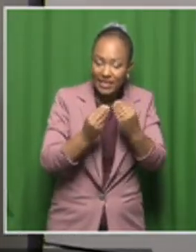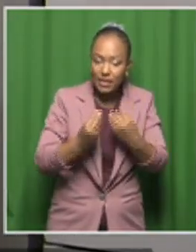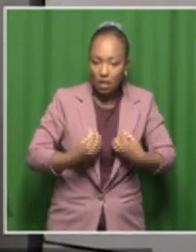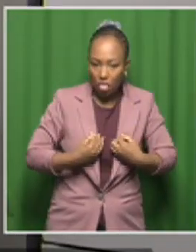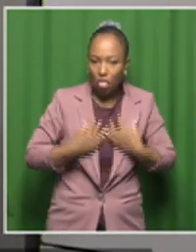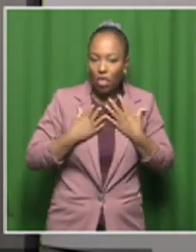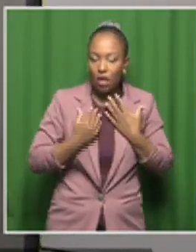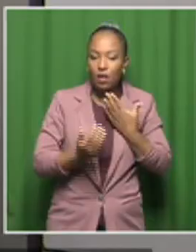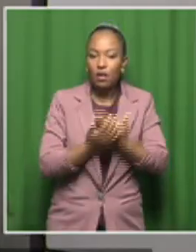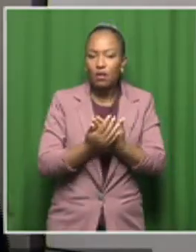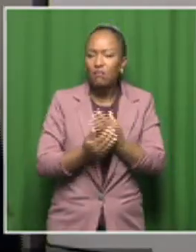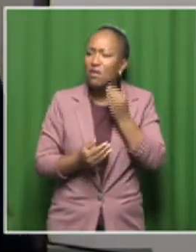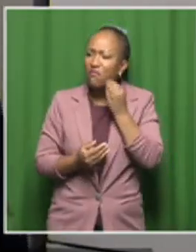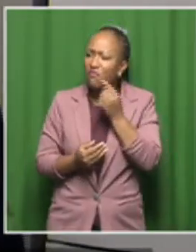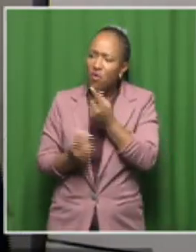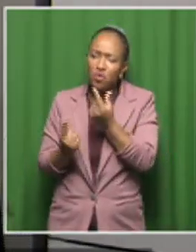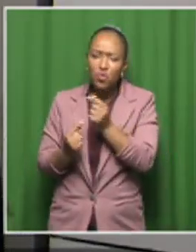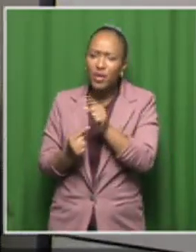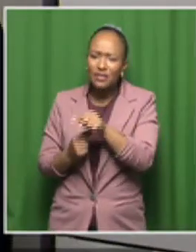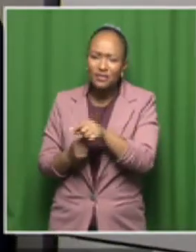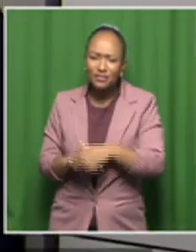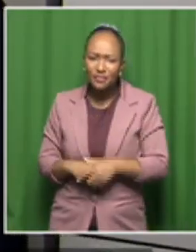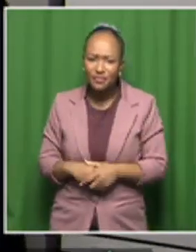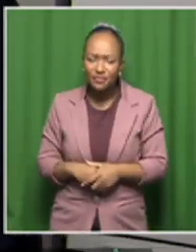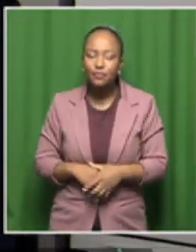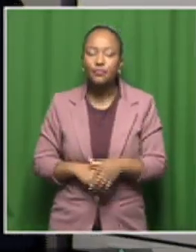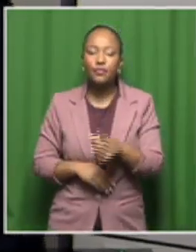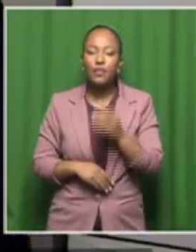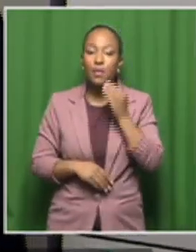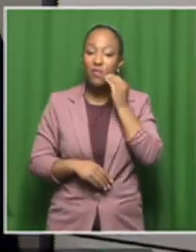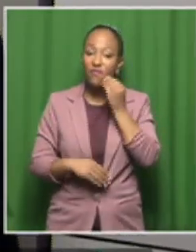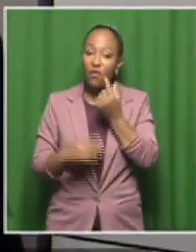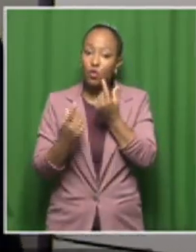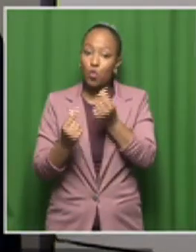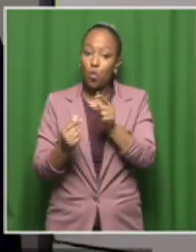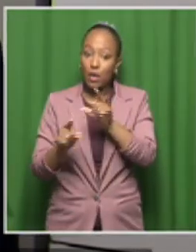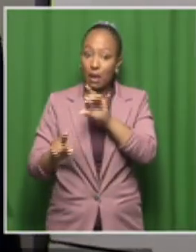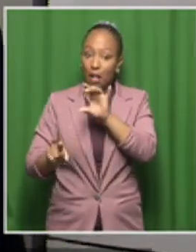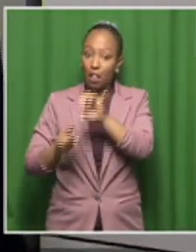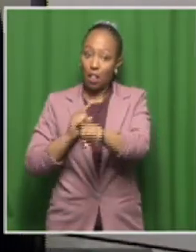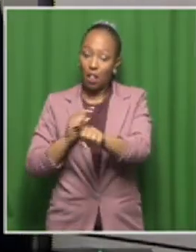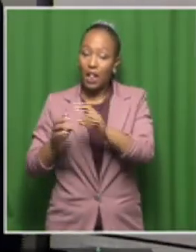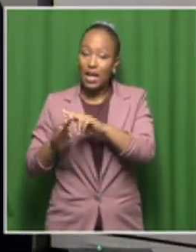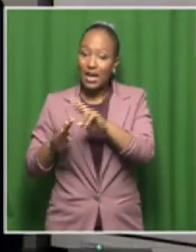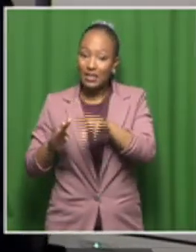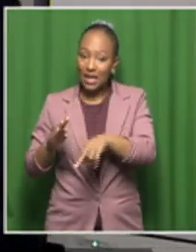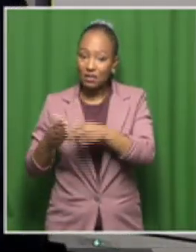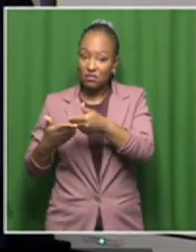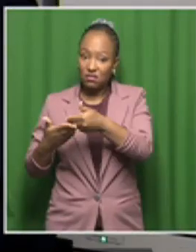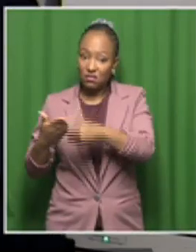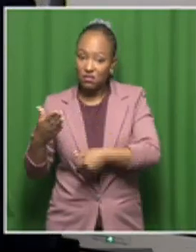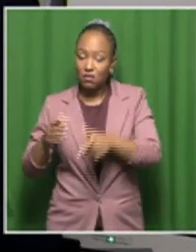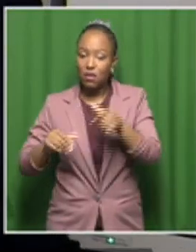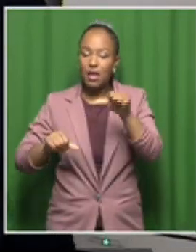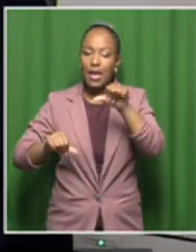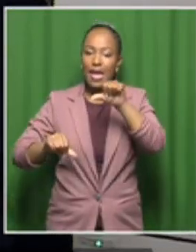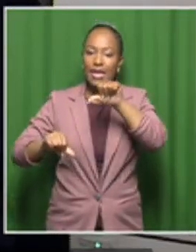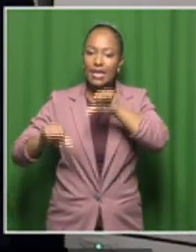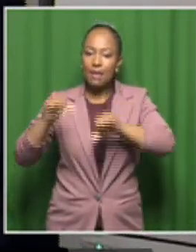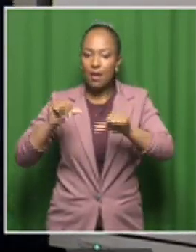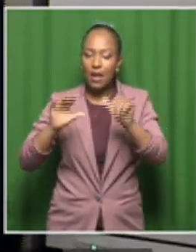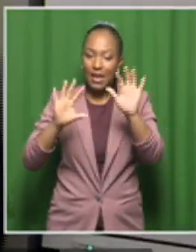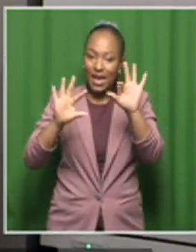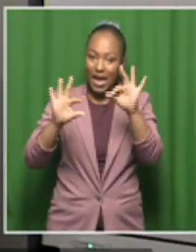do with this information? So what I do with this information is that, as I explained, that this is a chemical analysis analytical